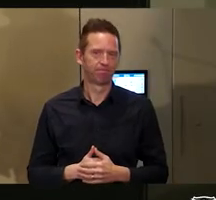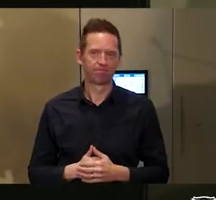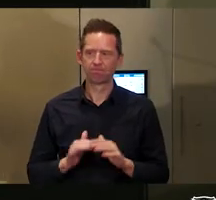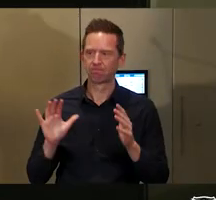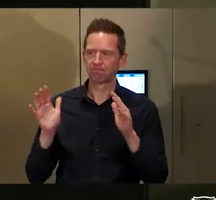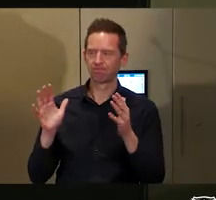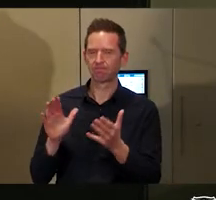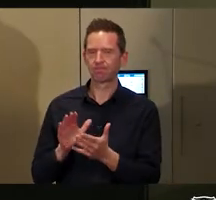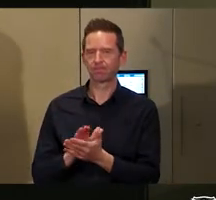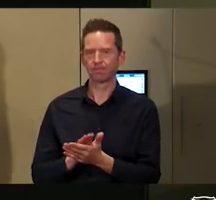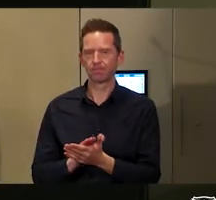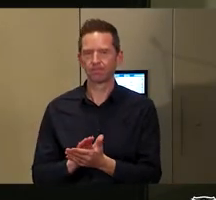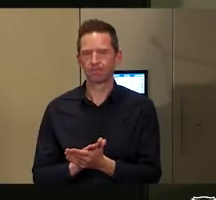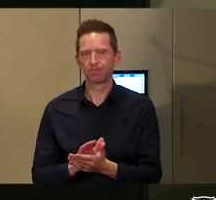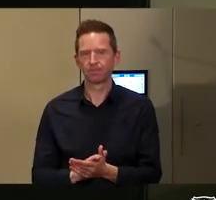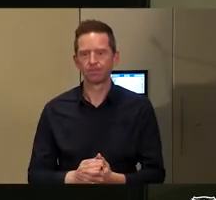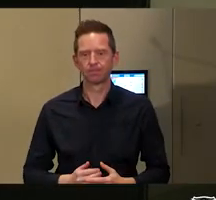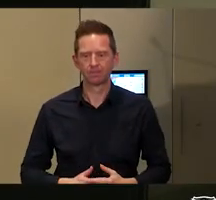APPLAUSE